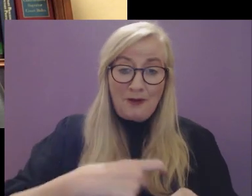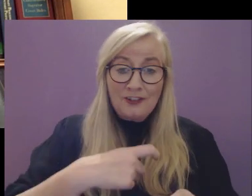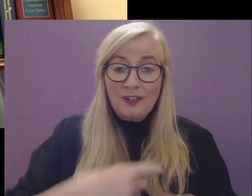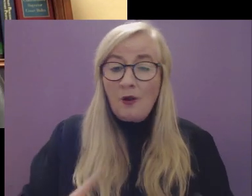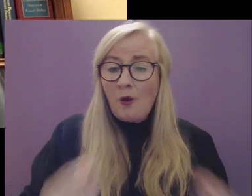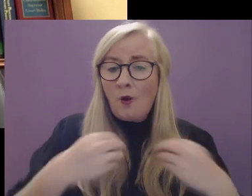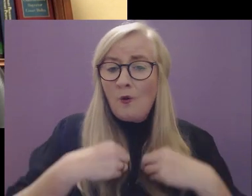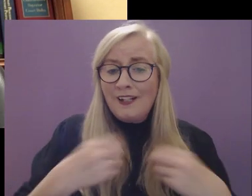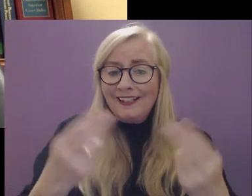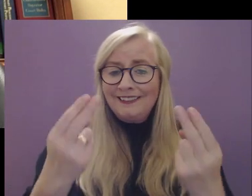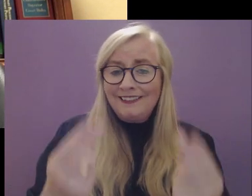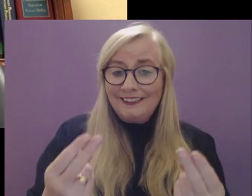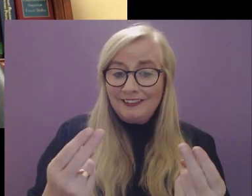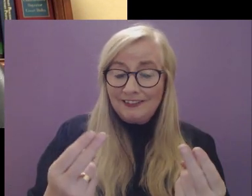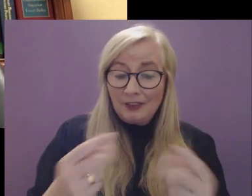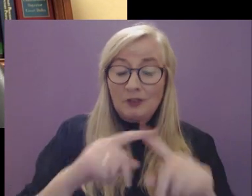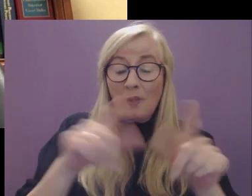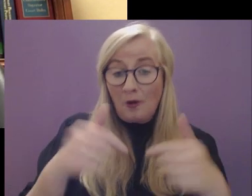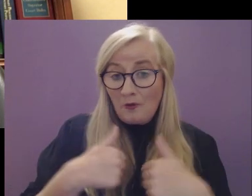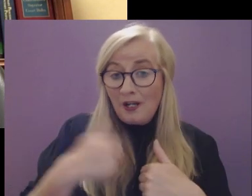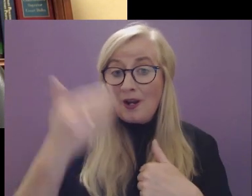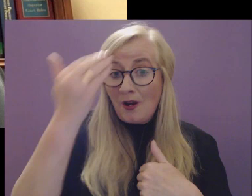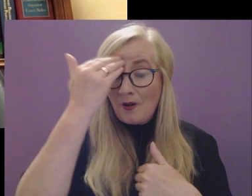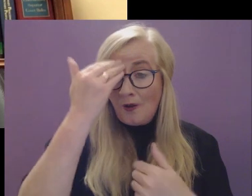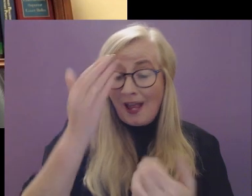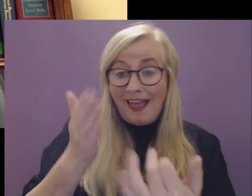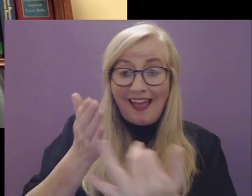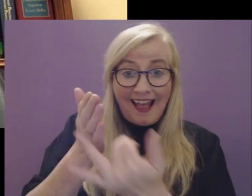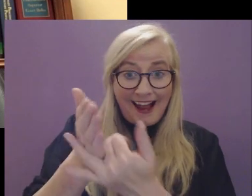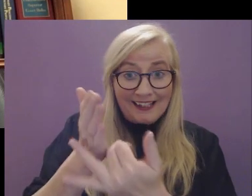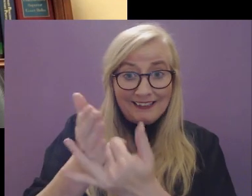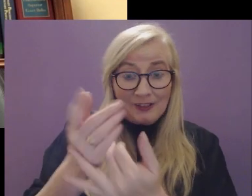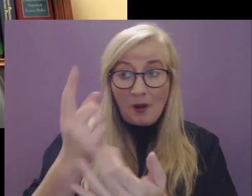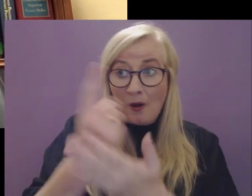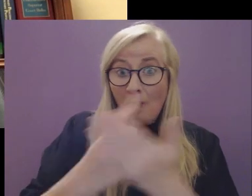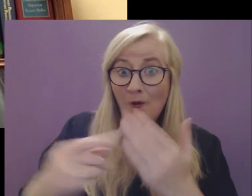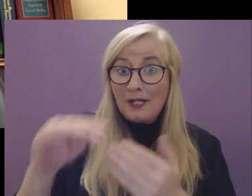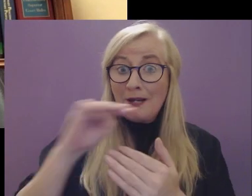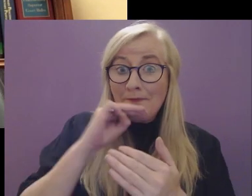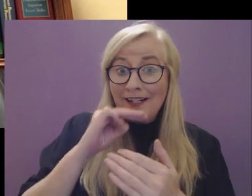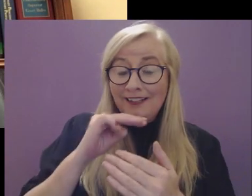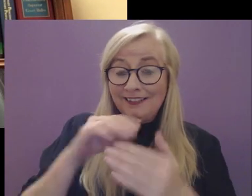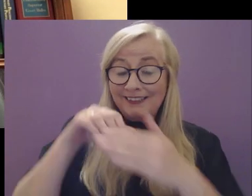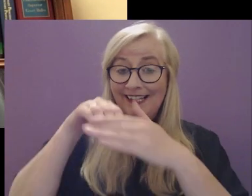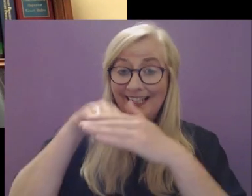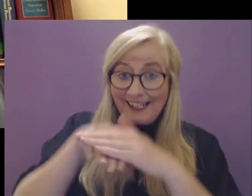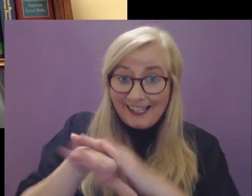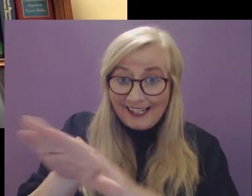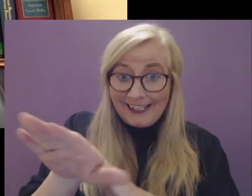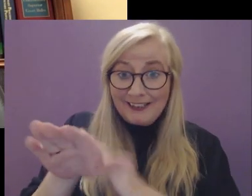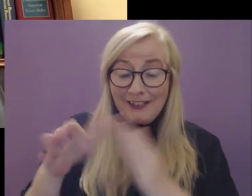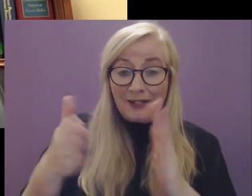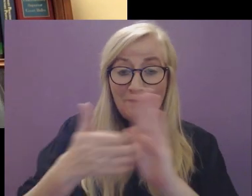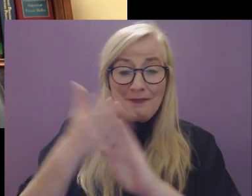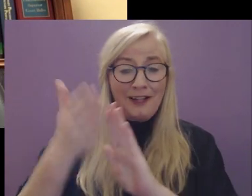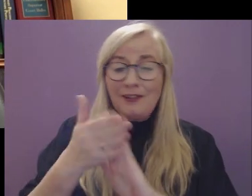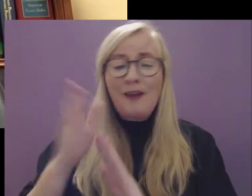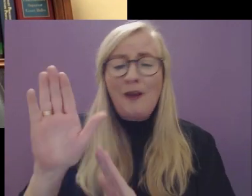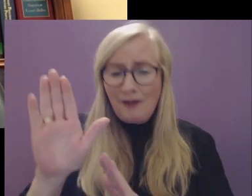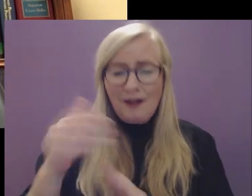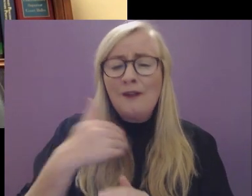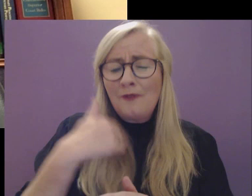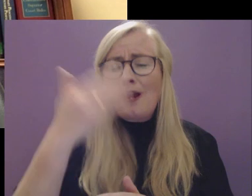a personalised set of needs. We recognise that access doesn't stop at the level of physical access to buildings.